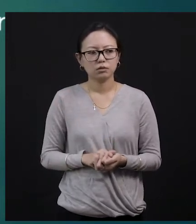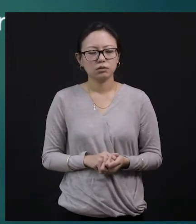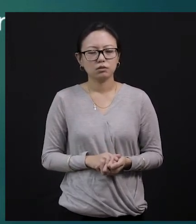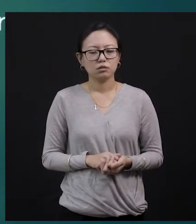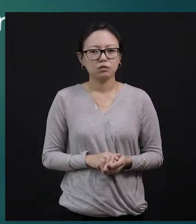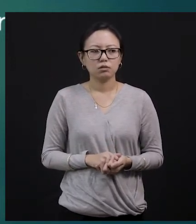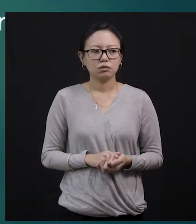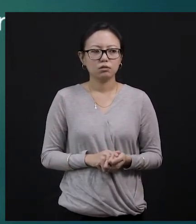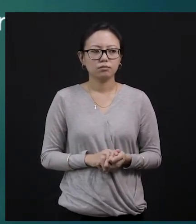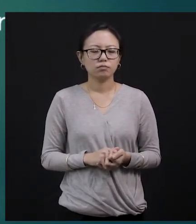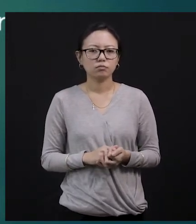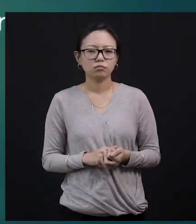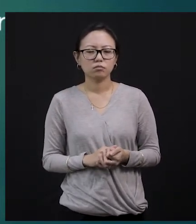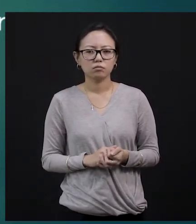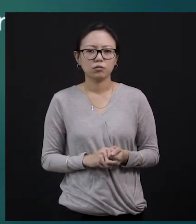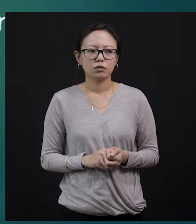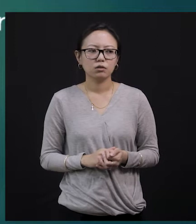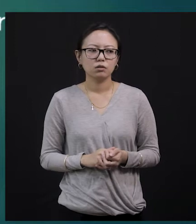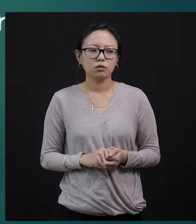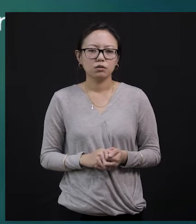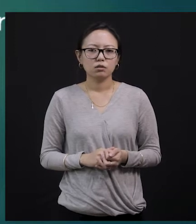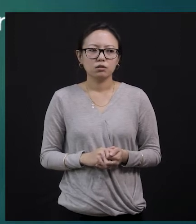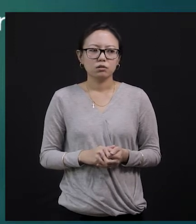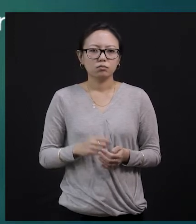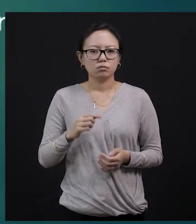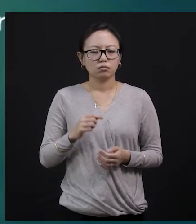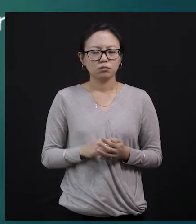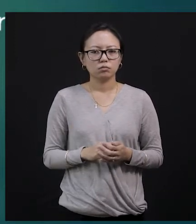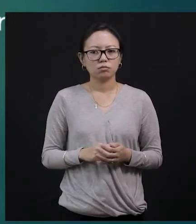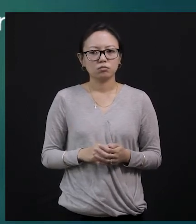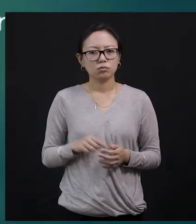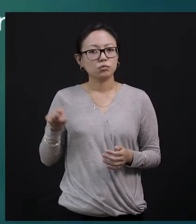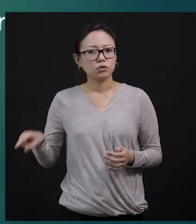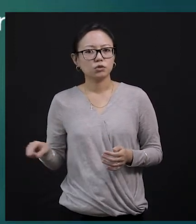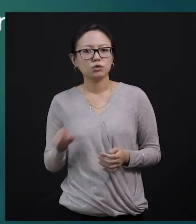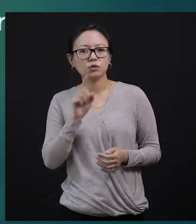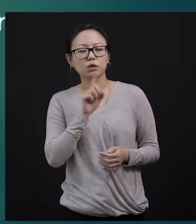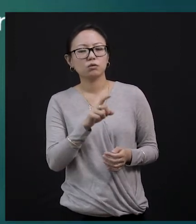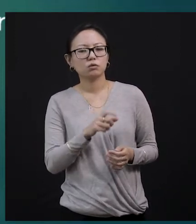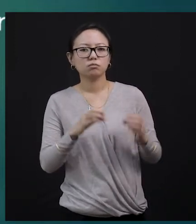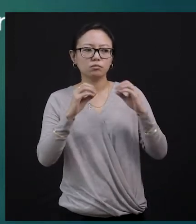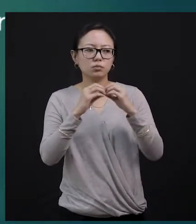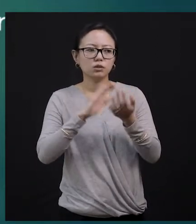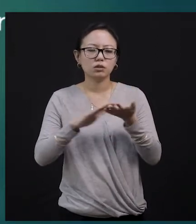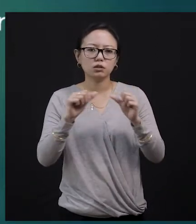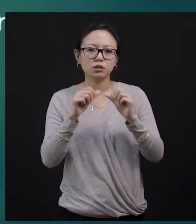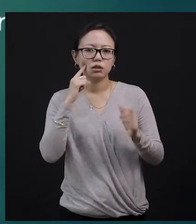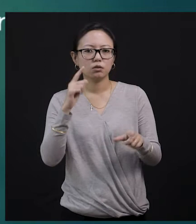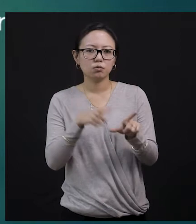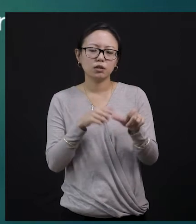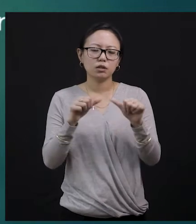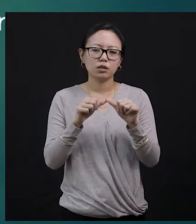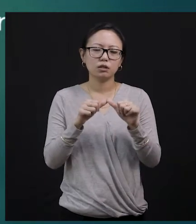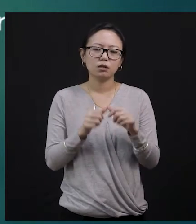And so they also have a person like that, a helper. And the boy calls him Baya, okay? Baya along with uncle and